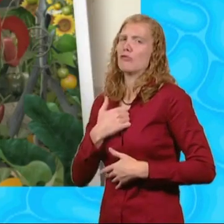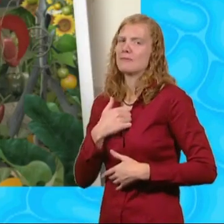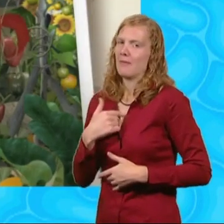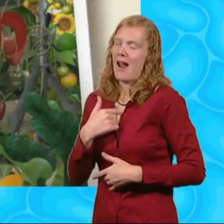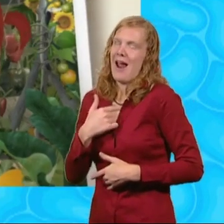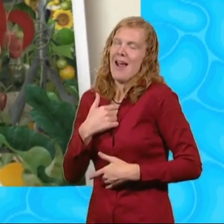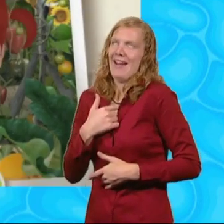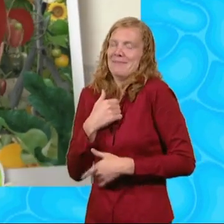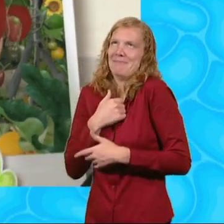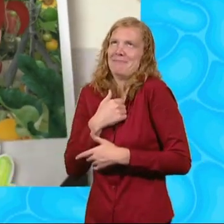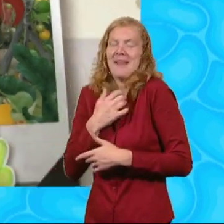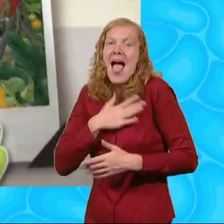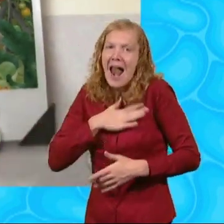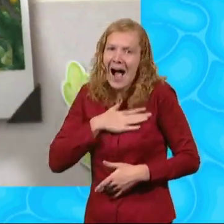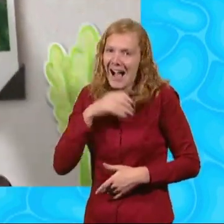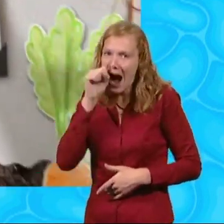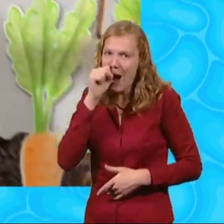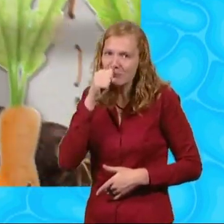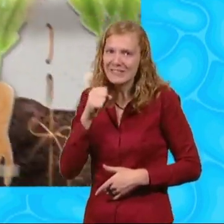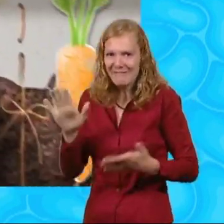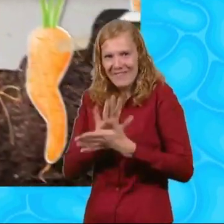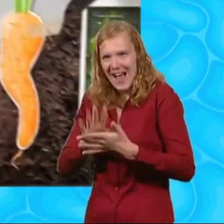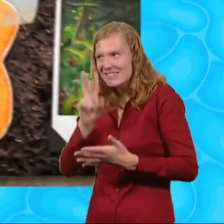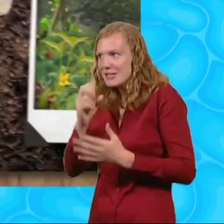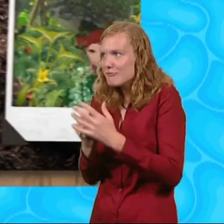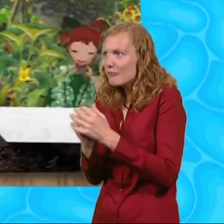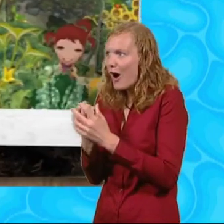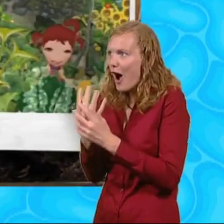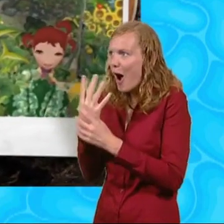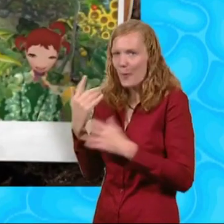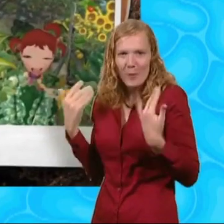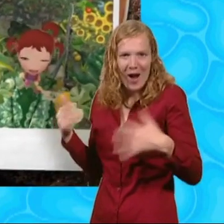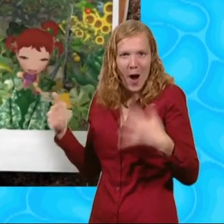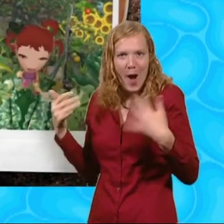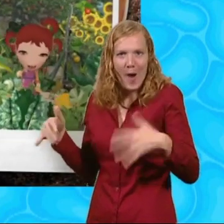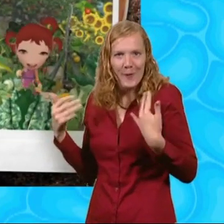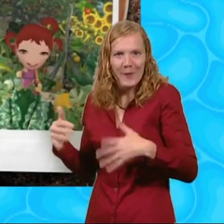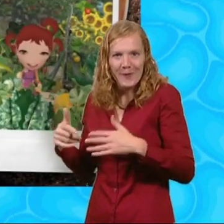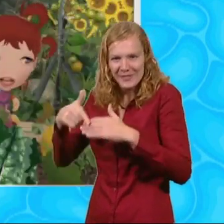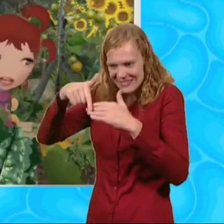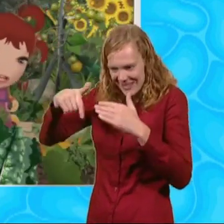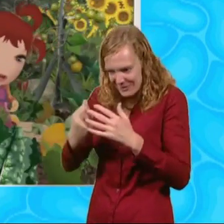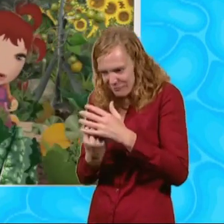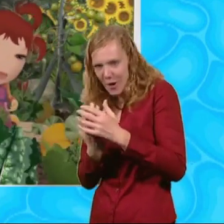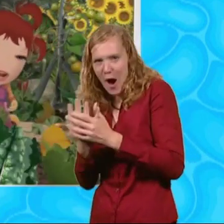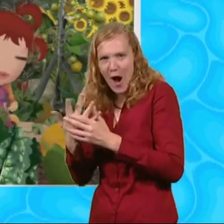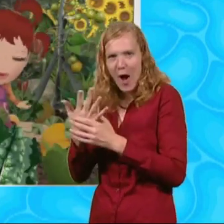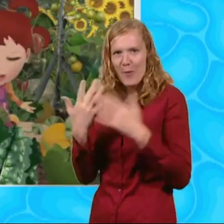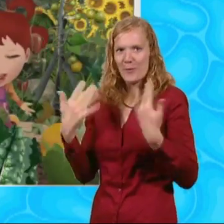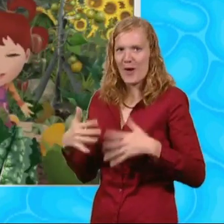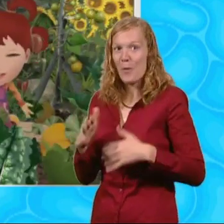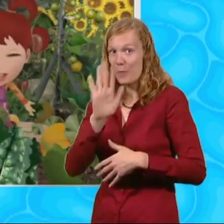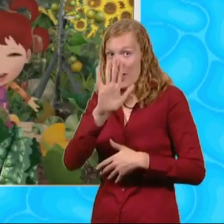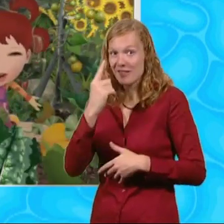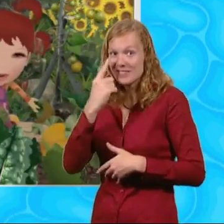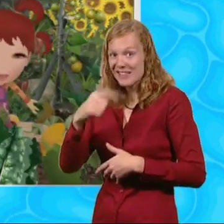It's fun to see how they grow. Most of the action is happening deep down in the soil. Until you pull one up,